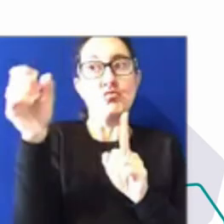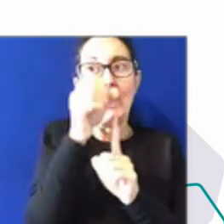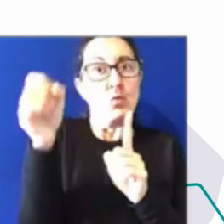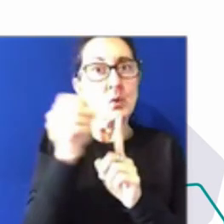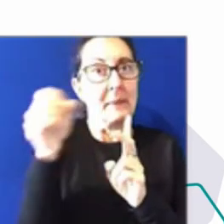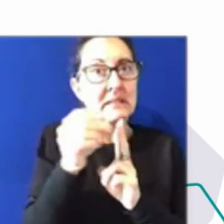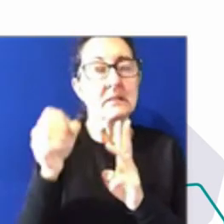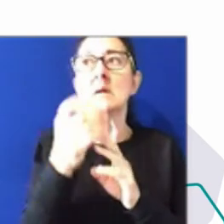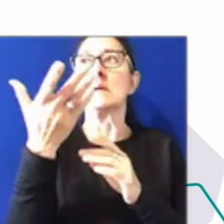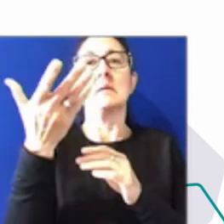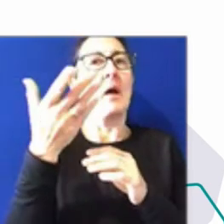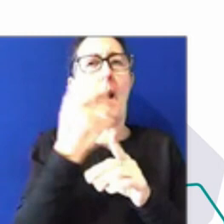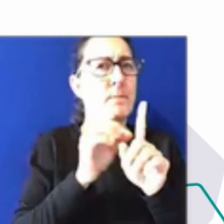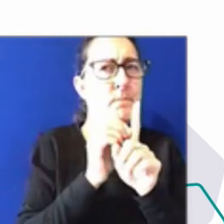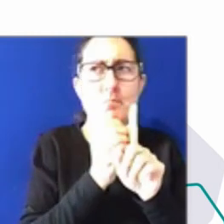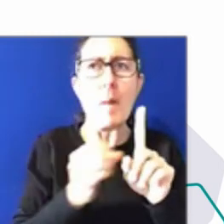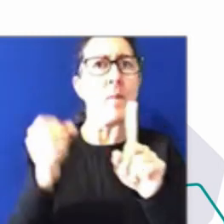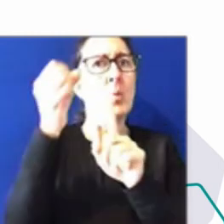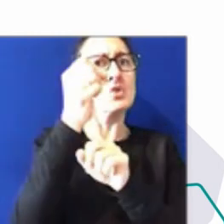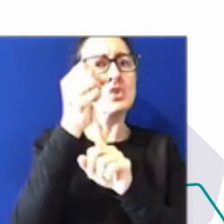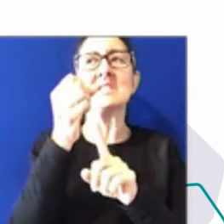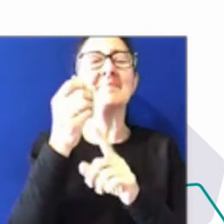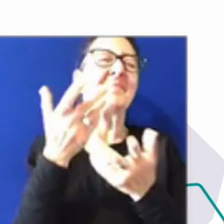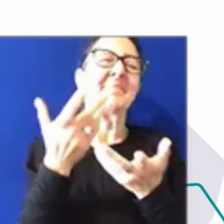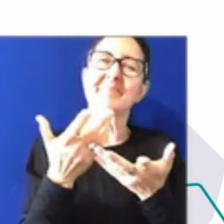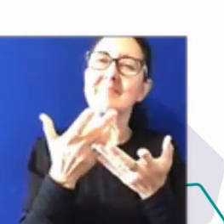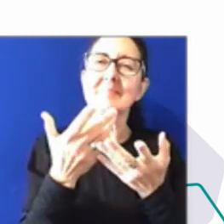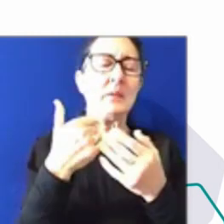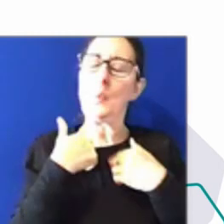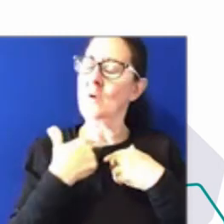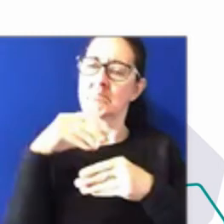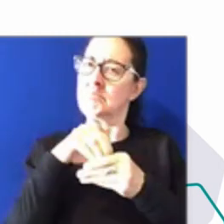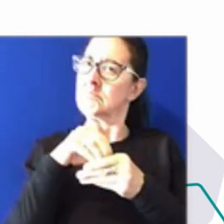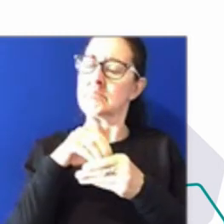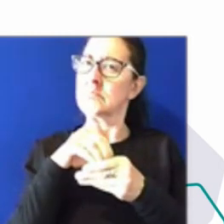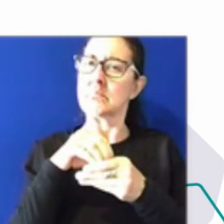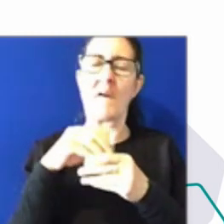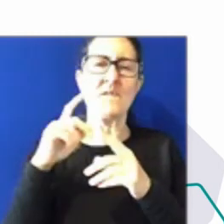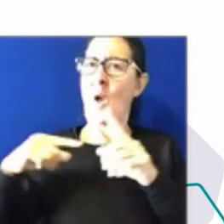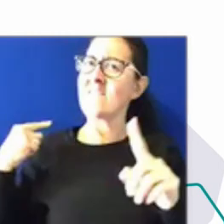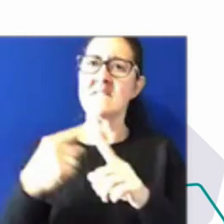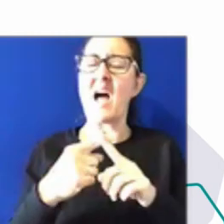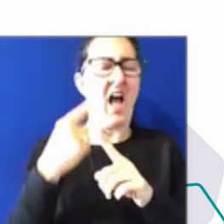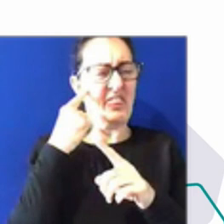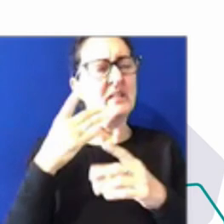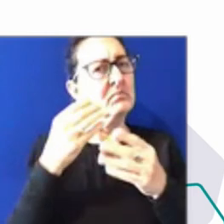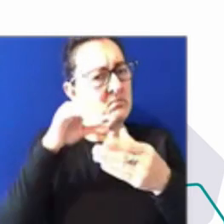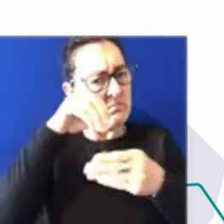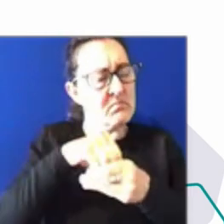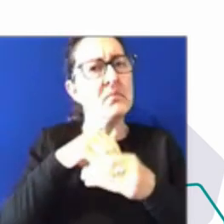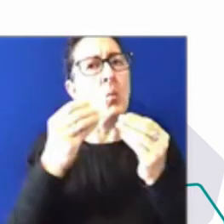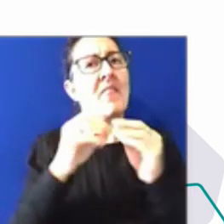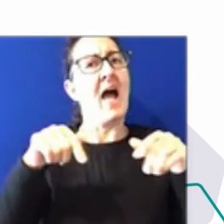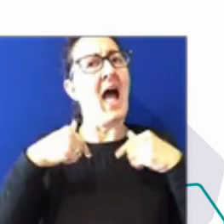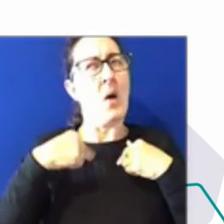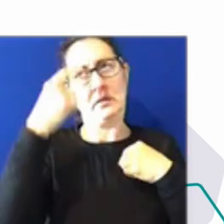Service and has been forever. And it's part of that integrity piece. So I'm not sure if Helen wants to comment a little bit more on that. But I think